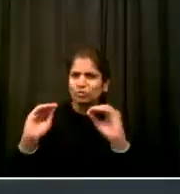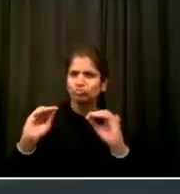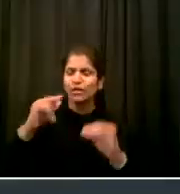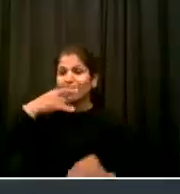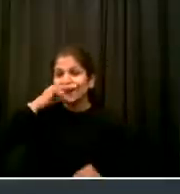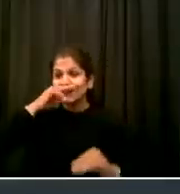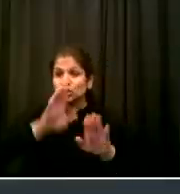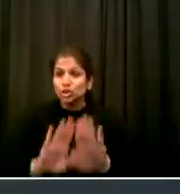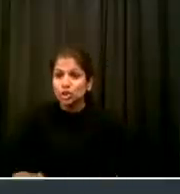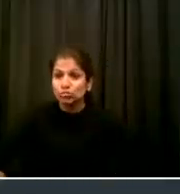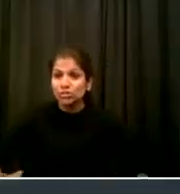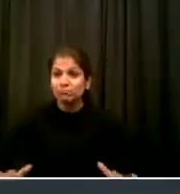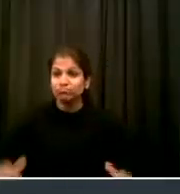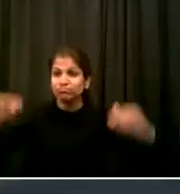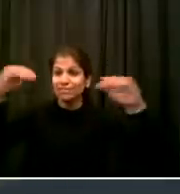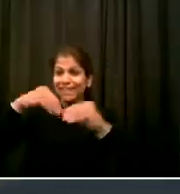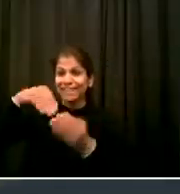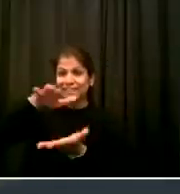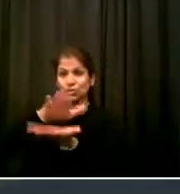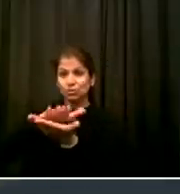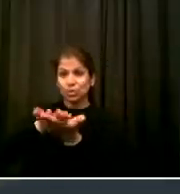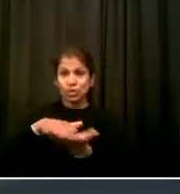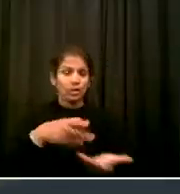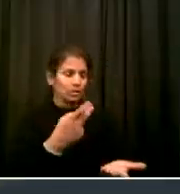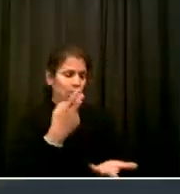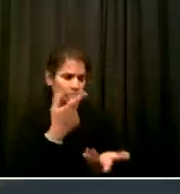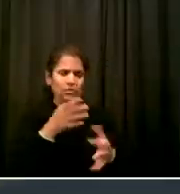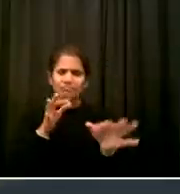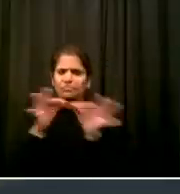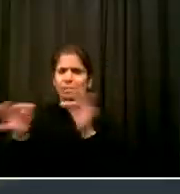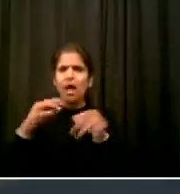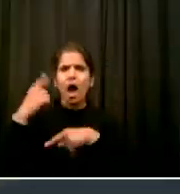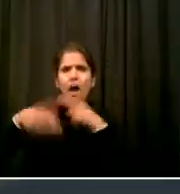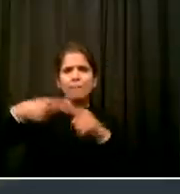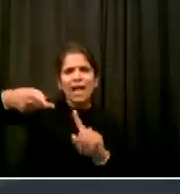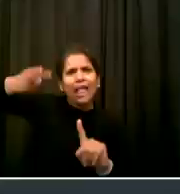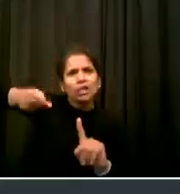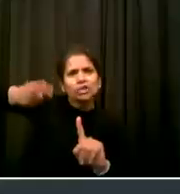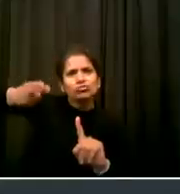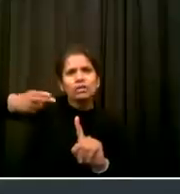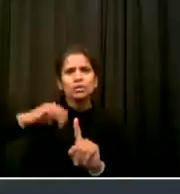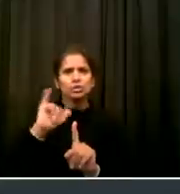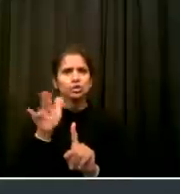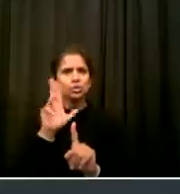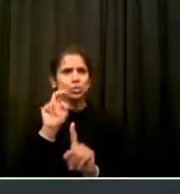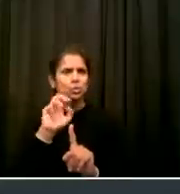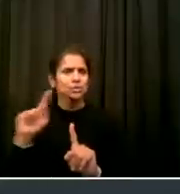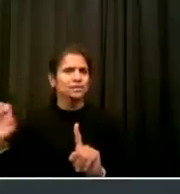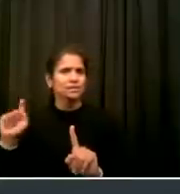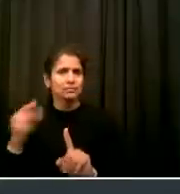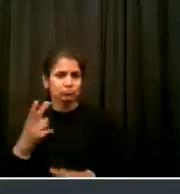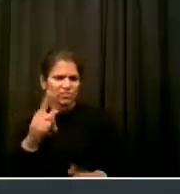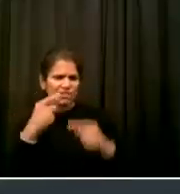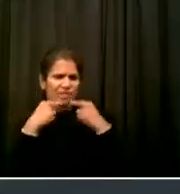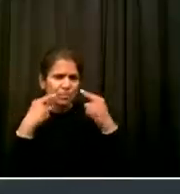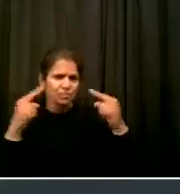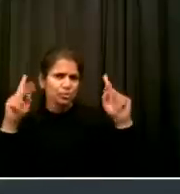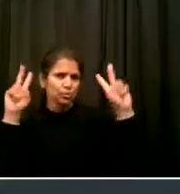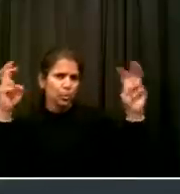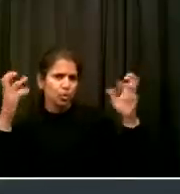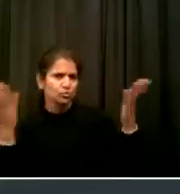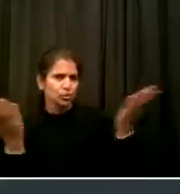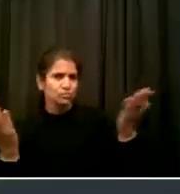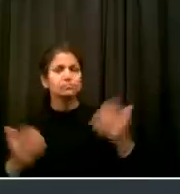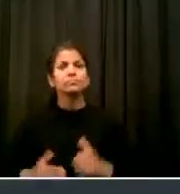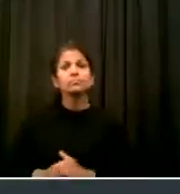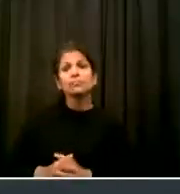summarized it best Without struggle there is no progress And power concedes nothing without demand Thank